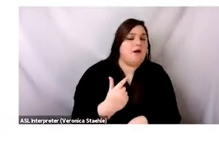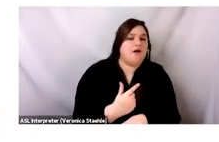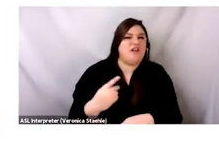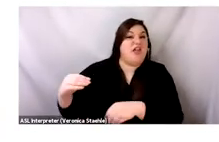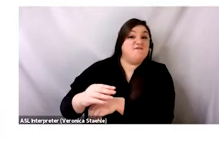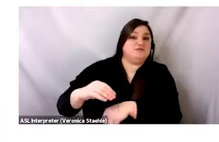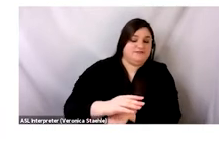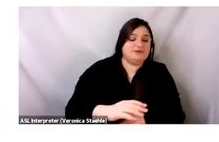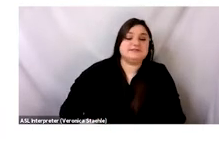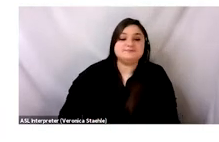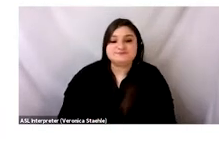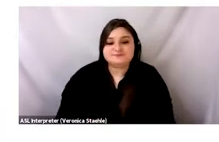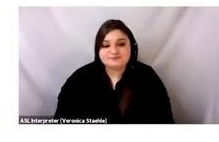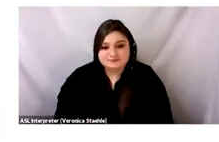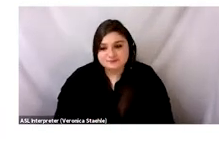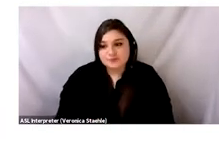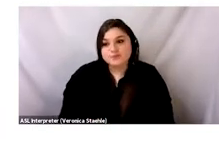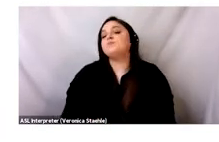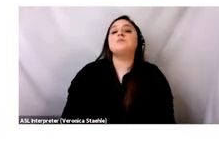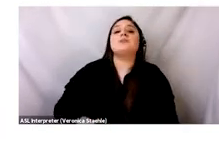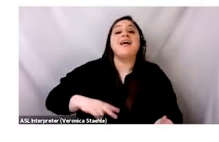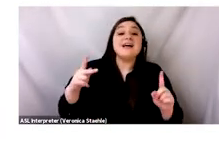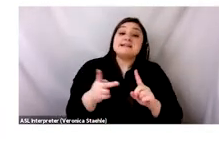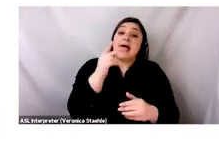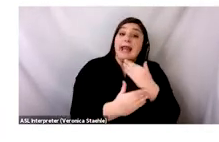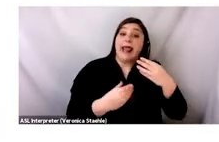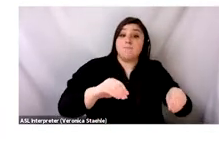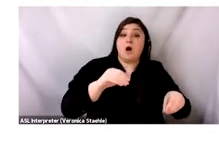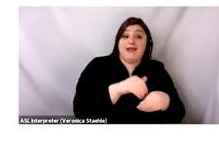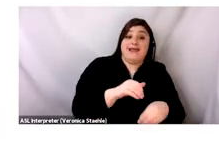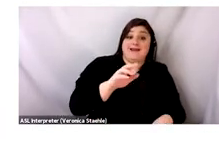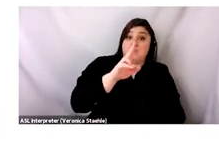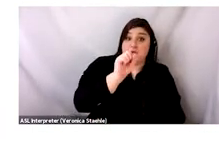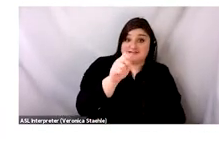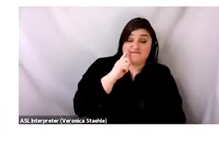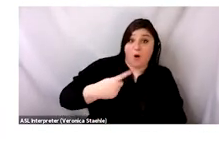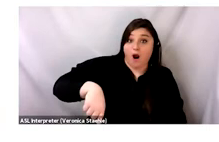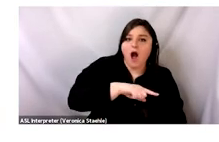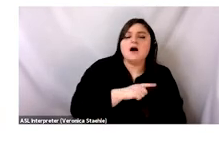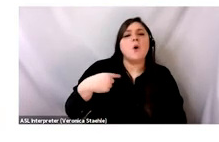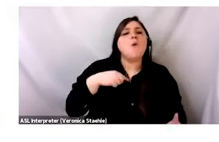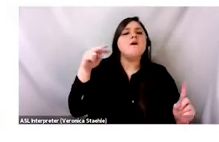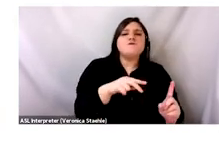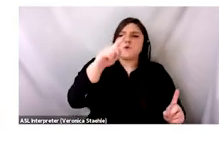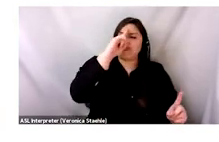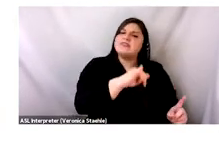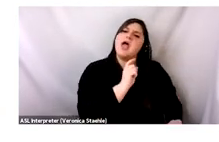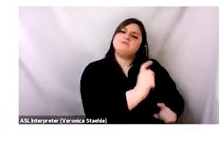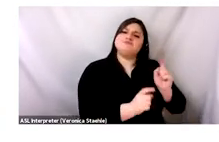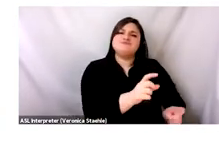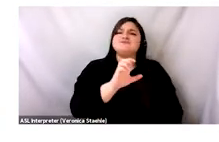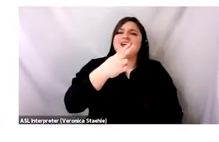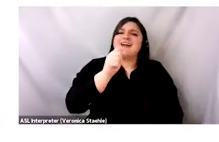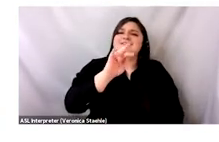at this time. So, because the secondhand clothing trade, again, to us is sort of presented as charity, it's important to